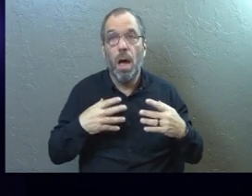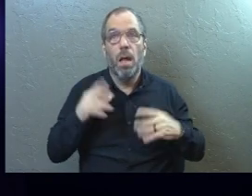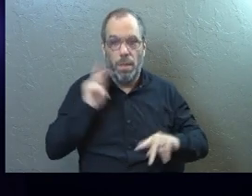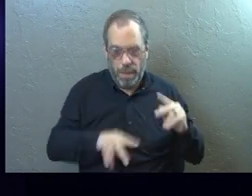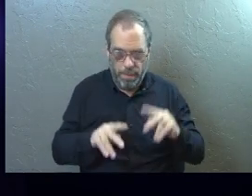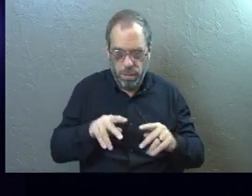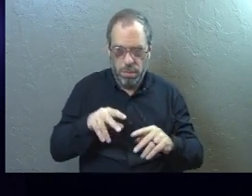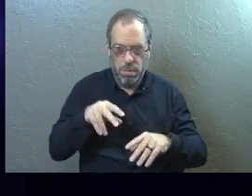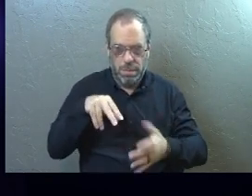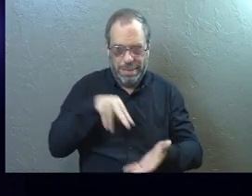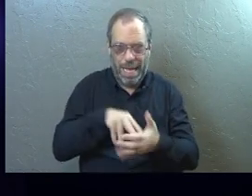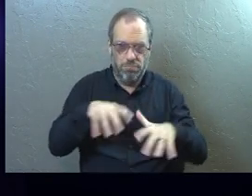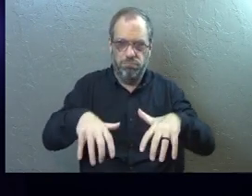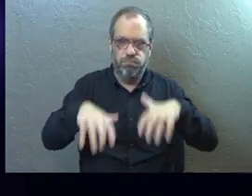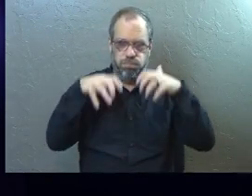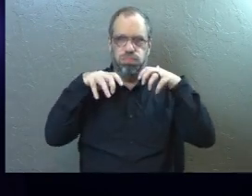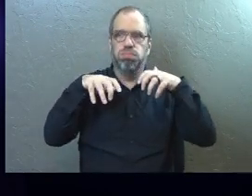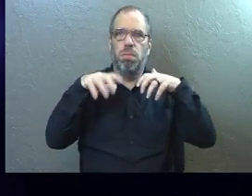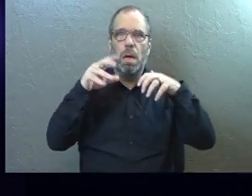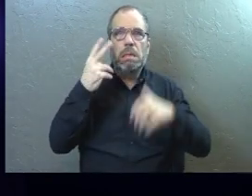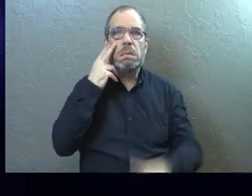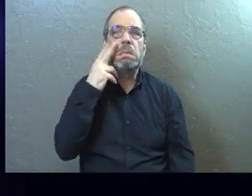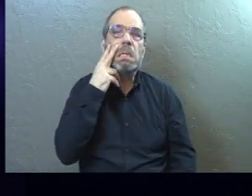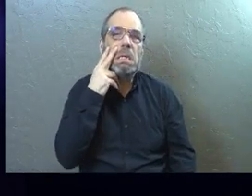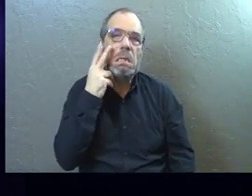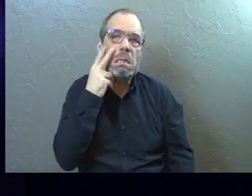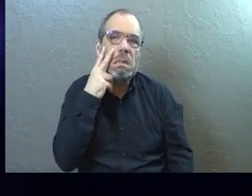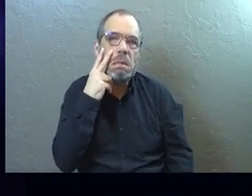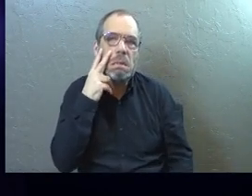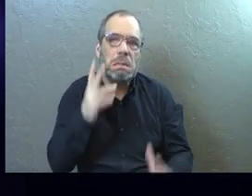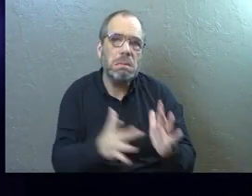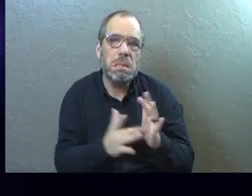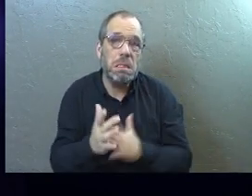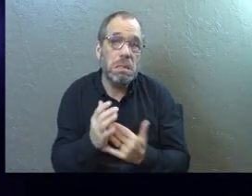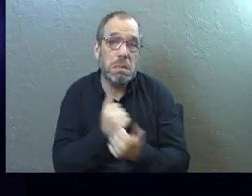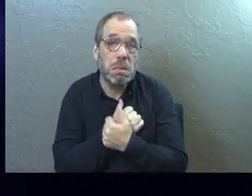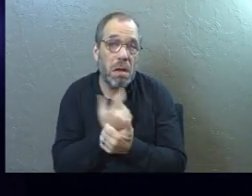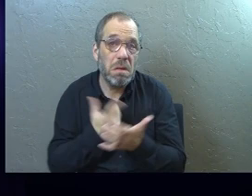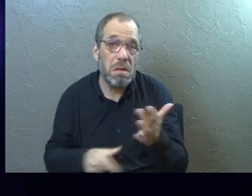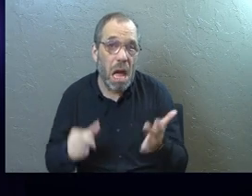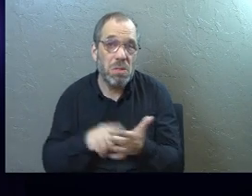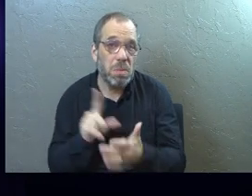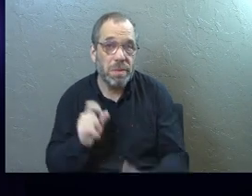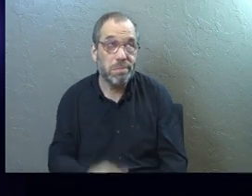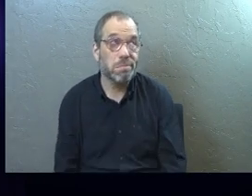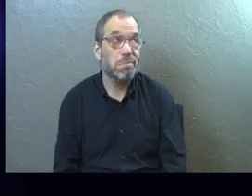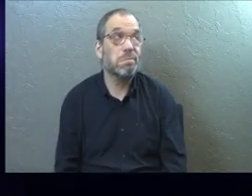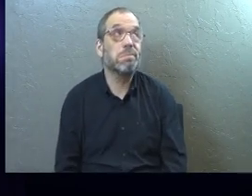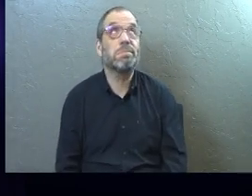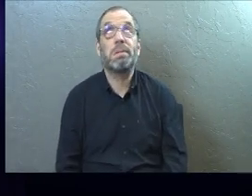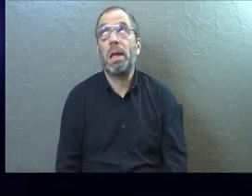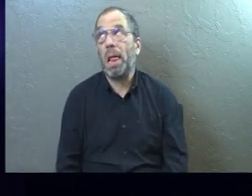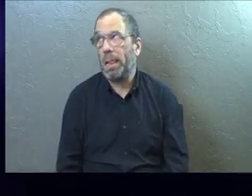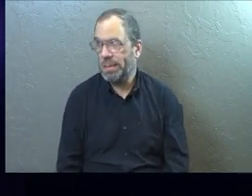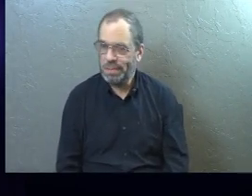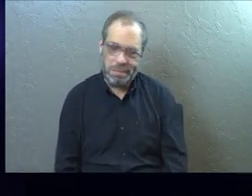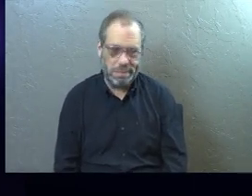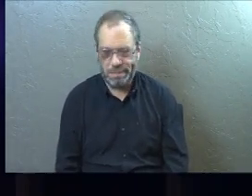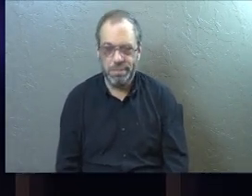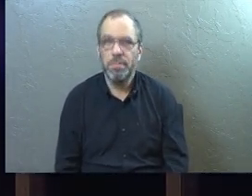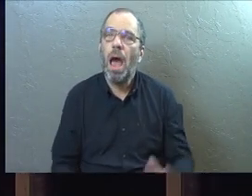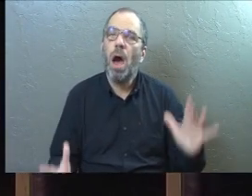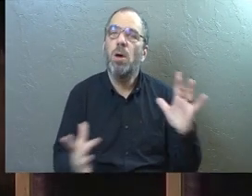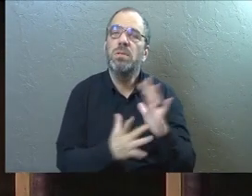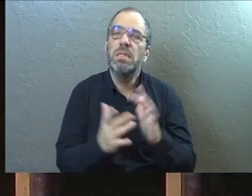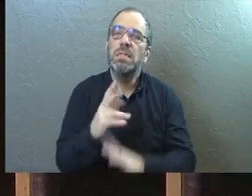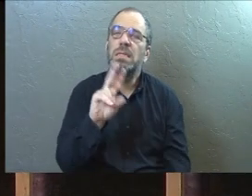people were standing nearby and they said, see how much Jesus loved Lazarus. So this is